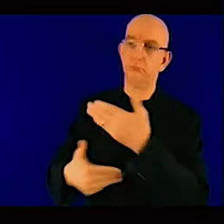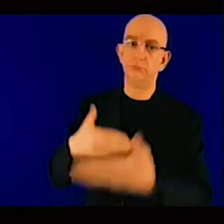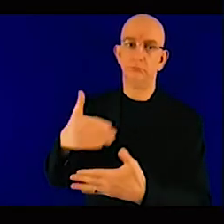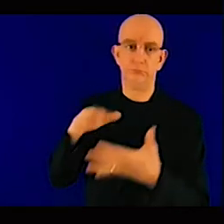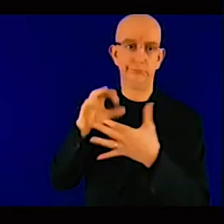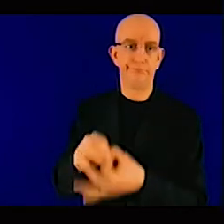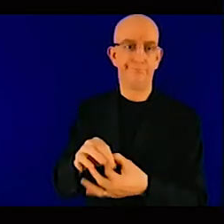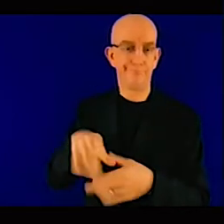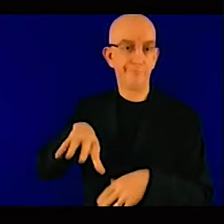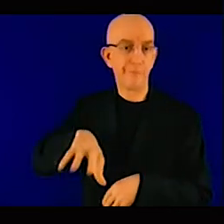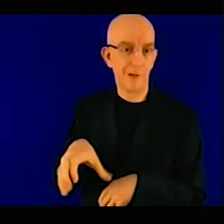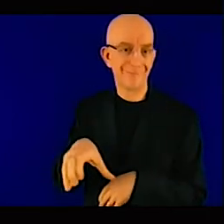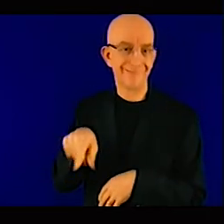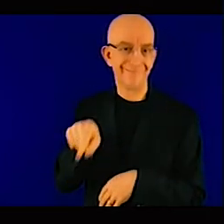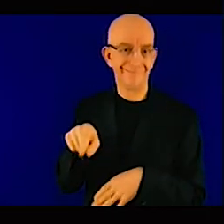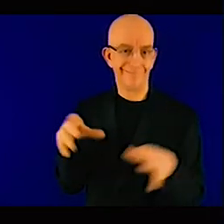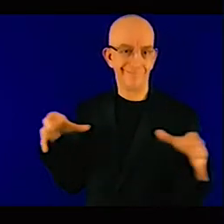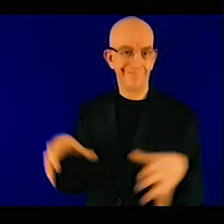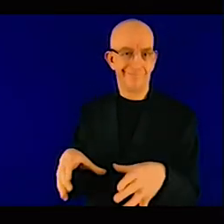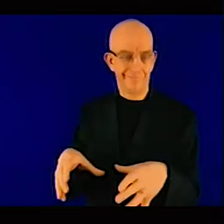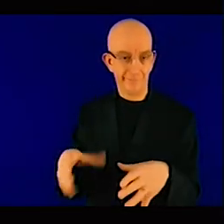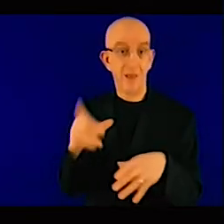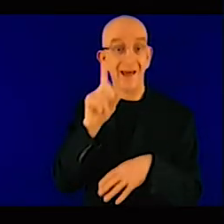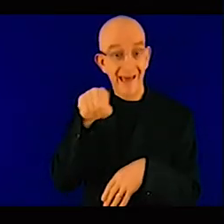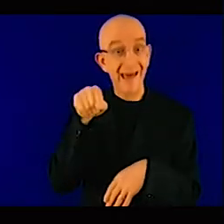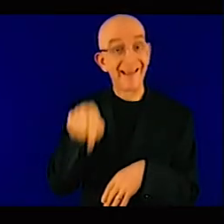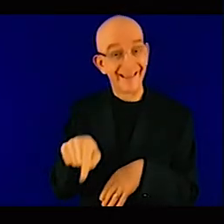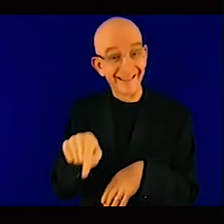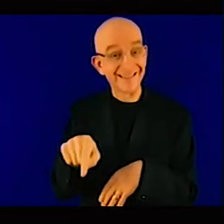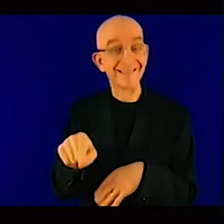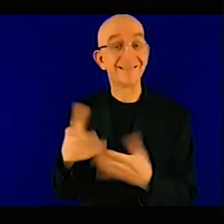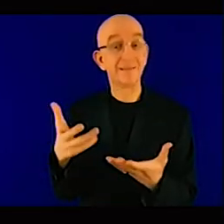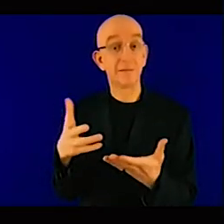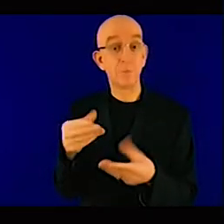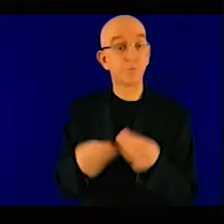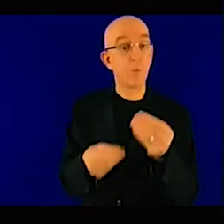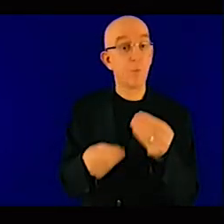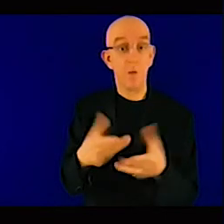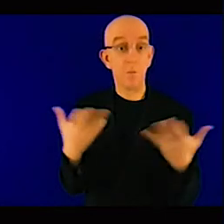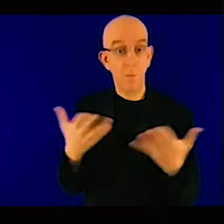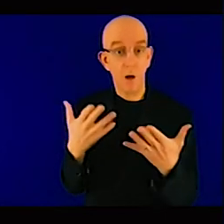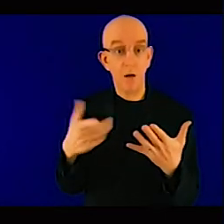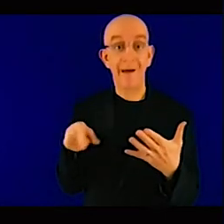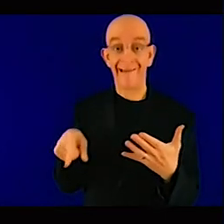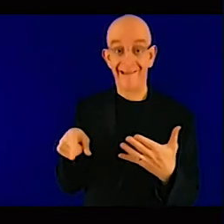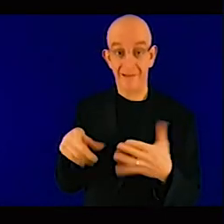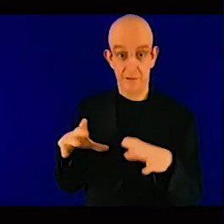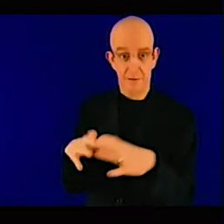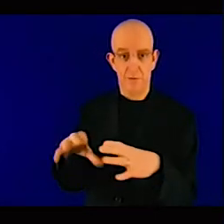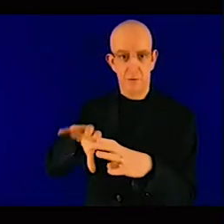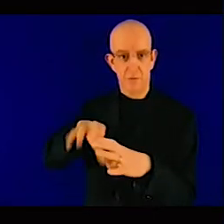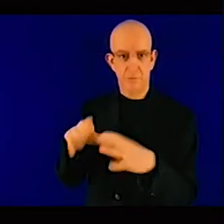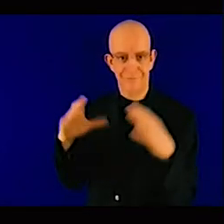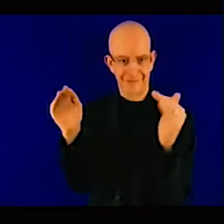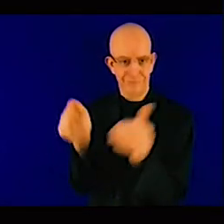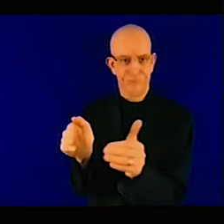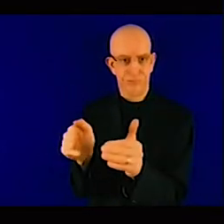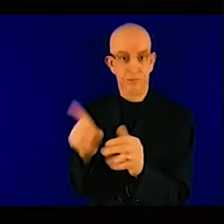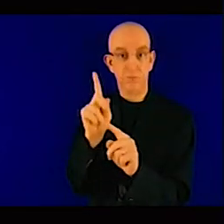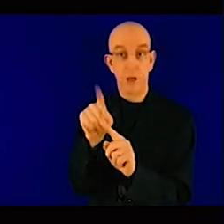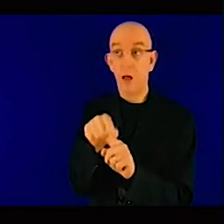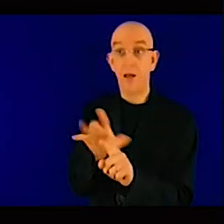the development of NDCs, even at the regional level. I think in Africa, you have some, uh, regional, uh,